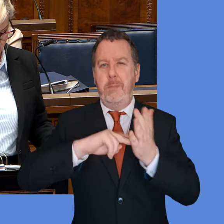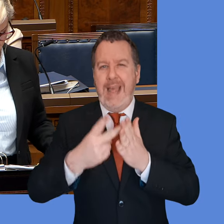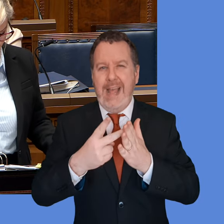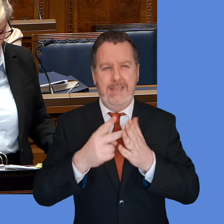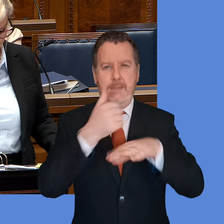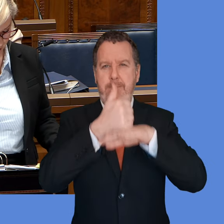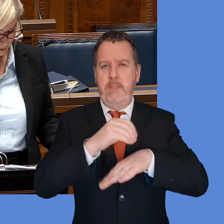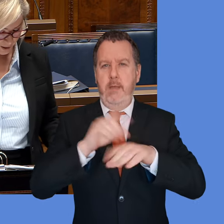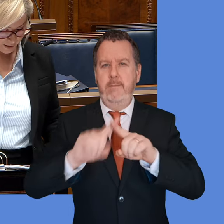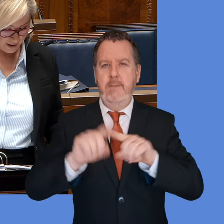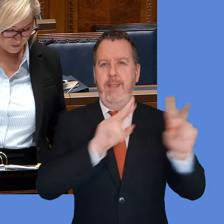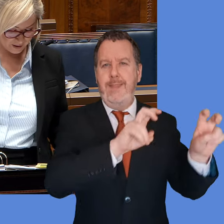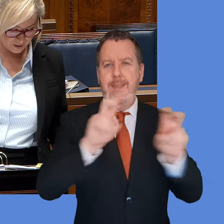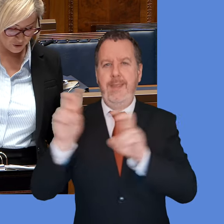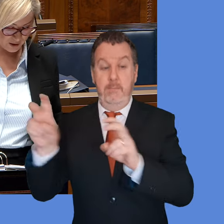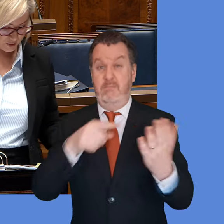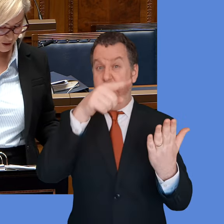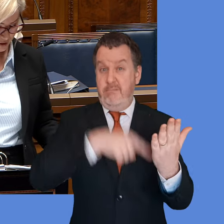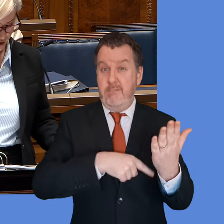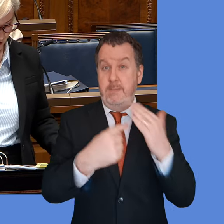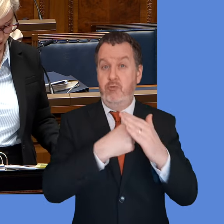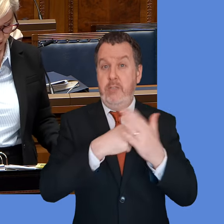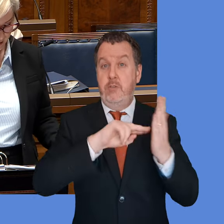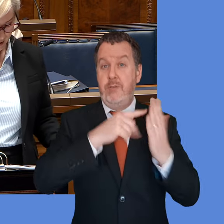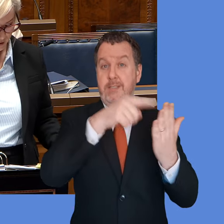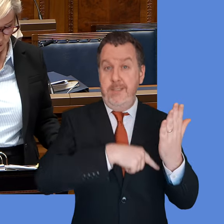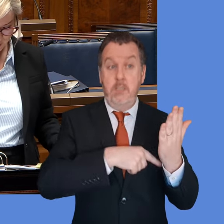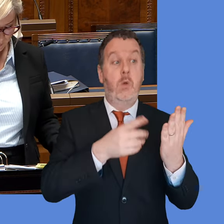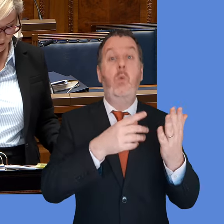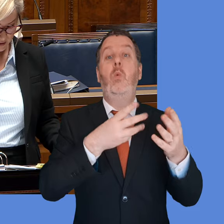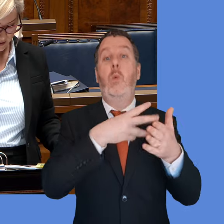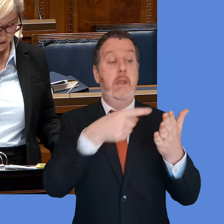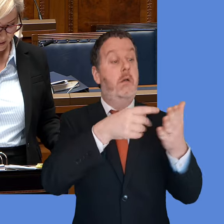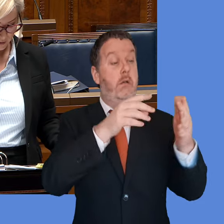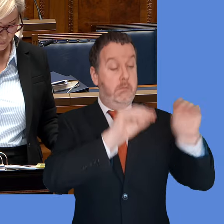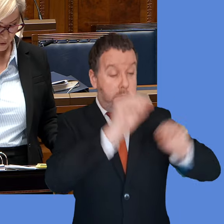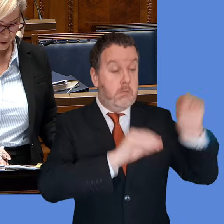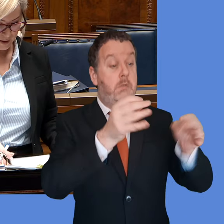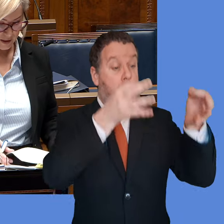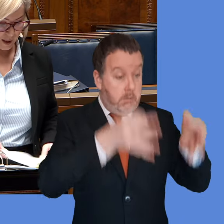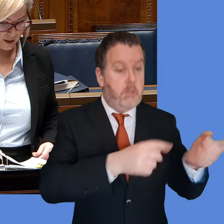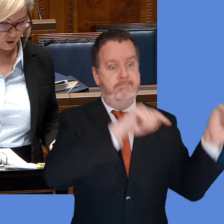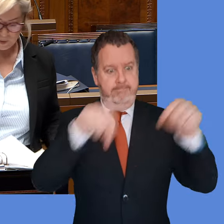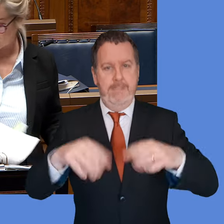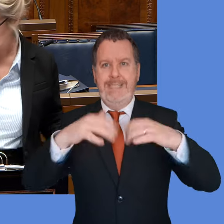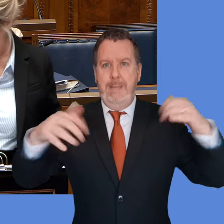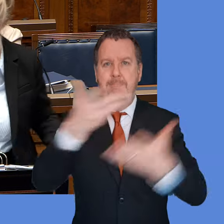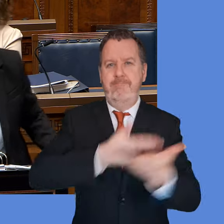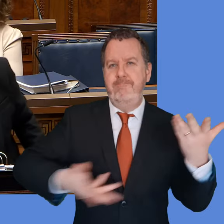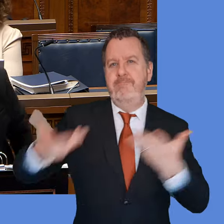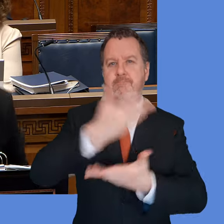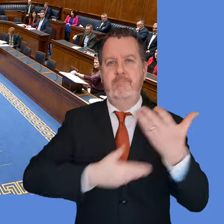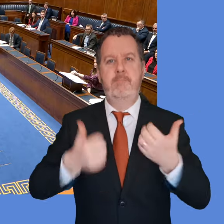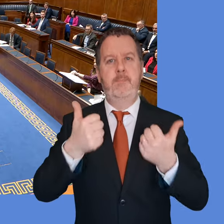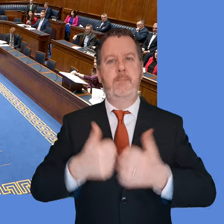The next step is for officials to bring that final refugee integration strategy and associated plans to the executive for agreement in the coming months.